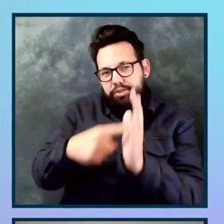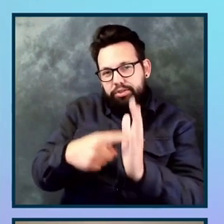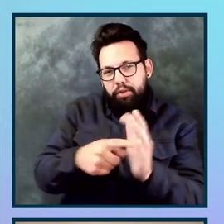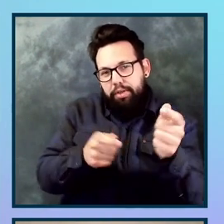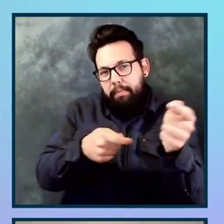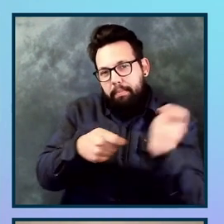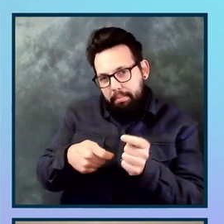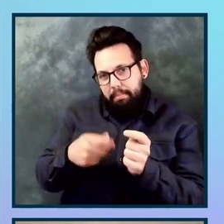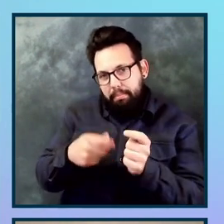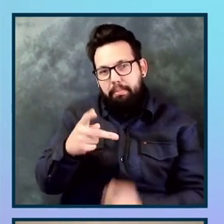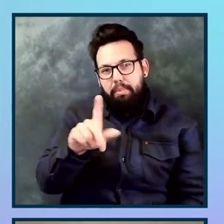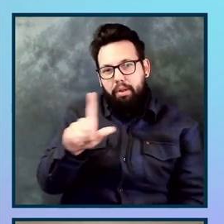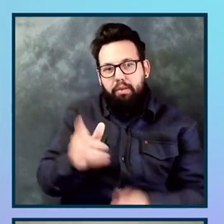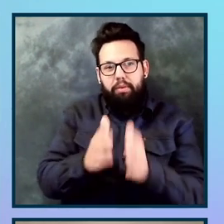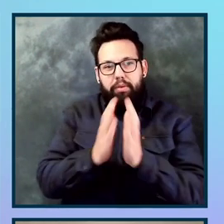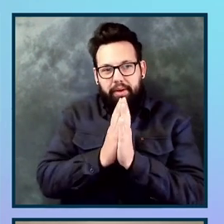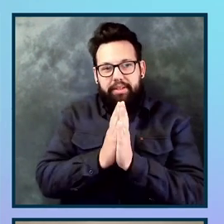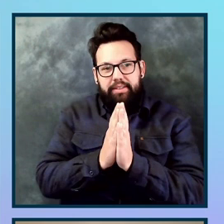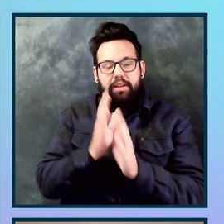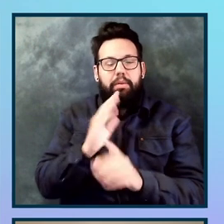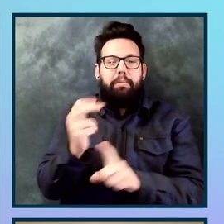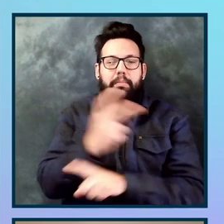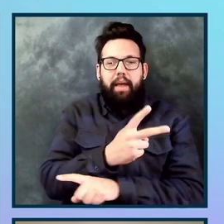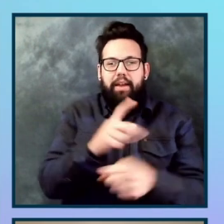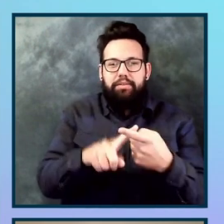want to go back to the slides